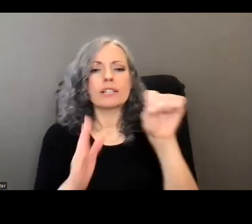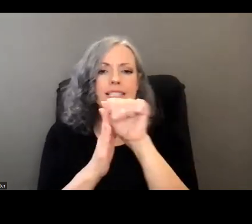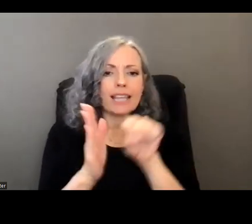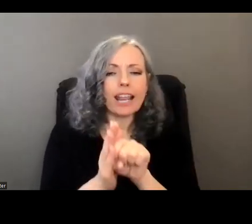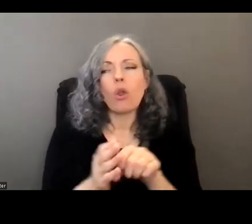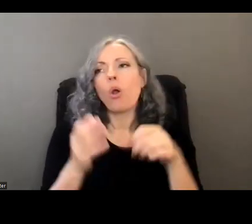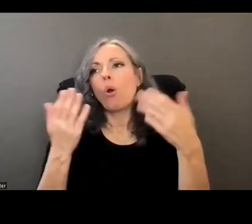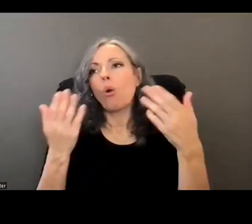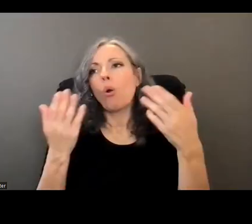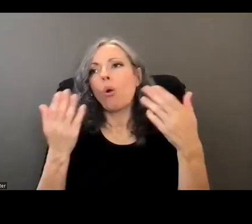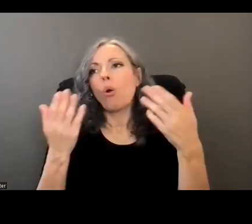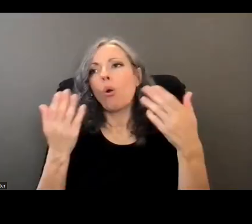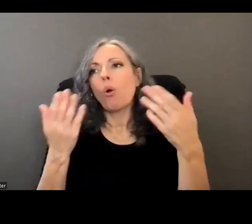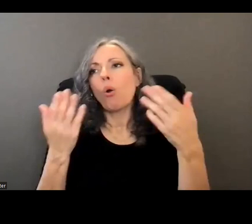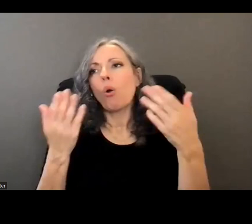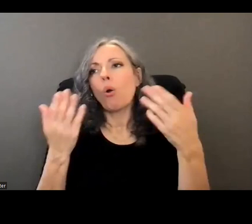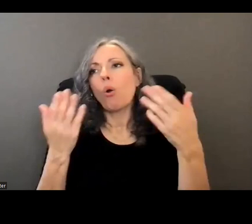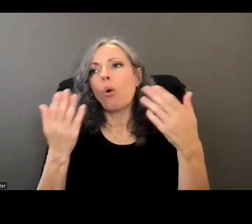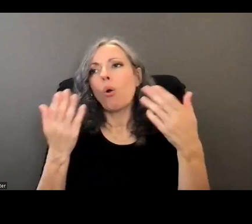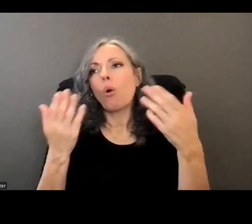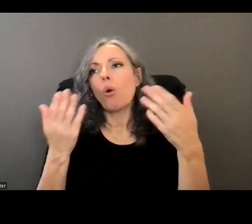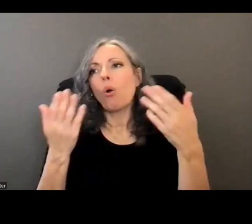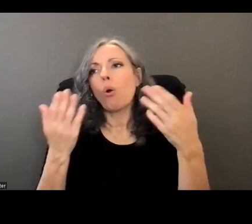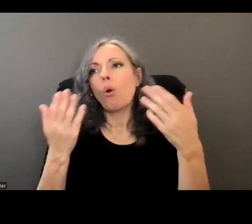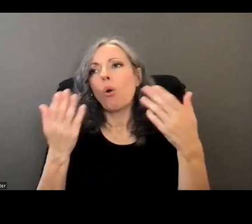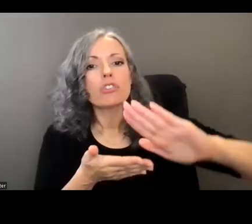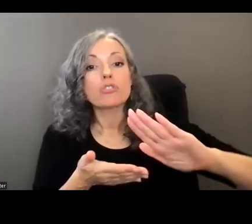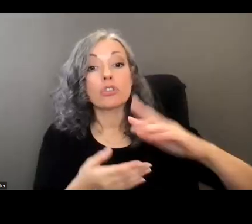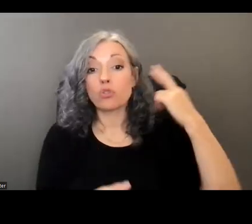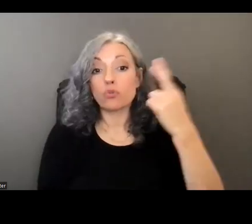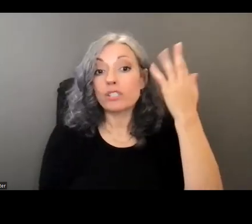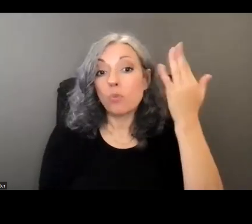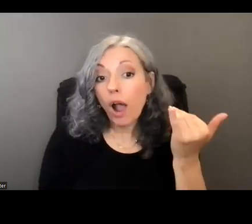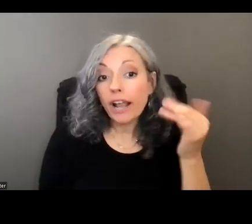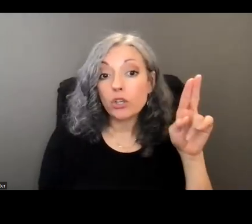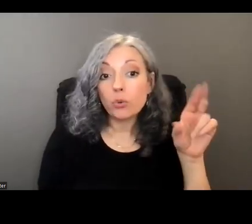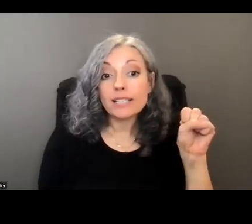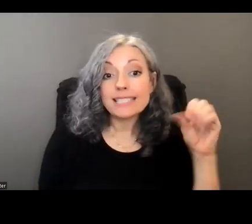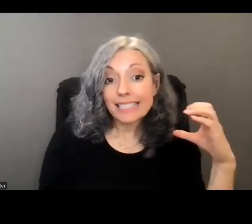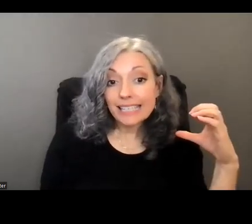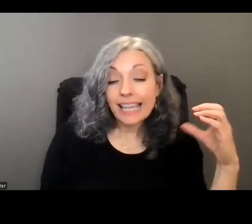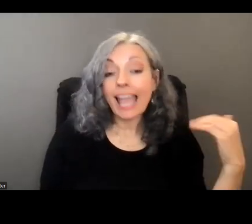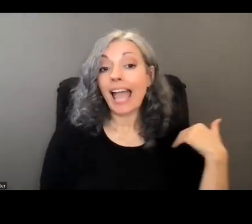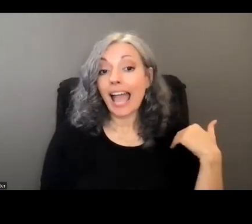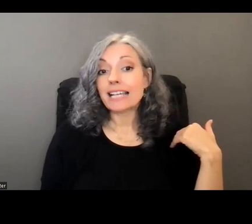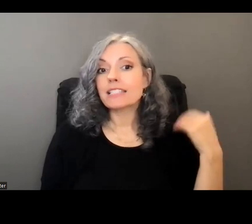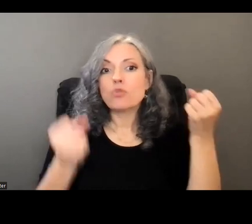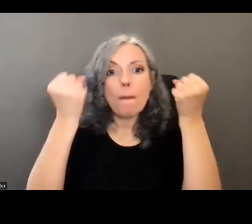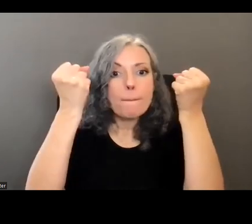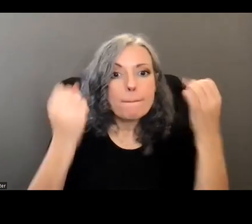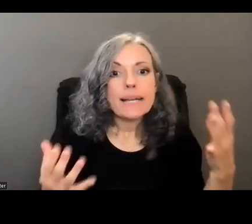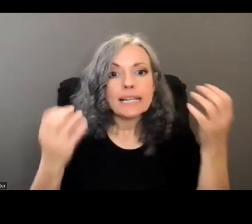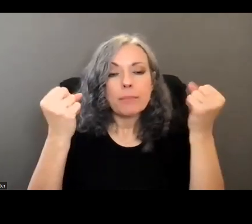and the reason of course is that usc has loads and loads of